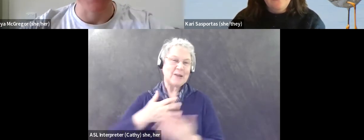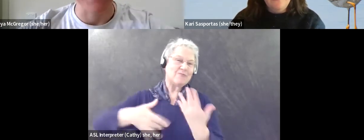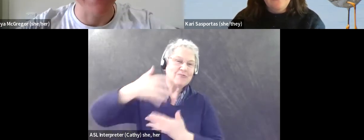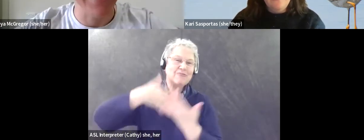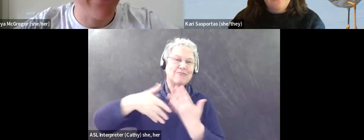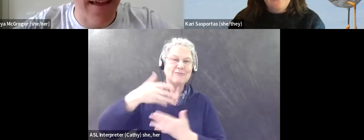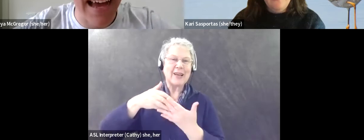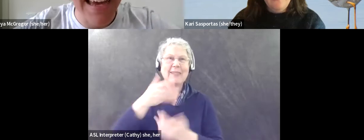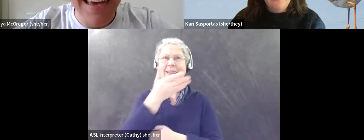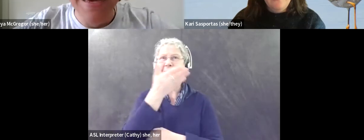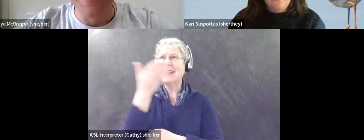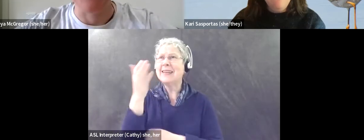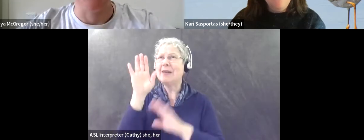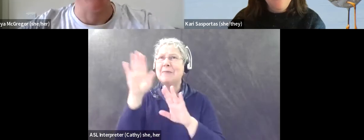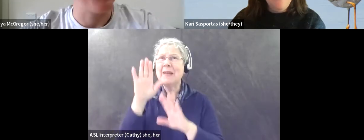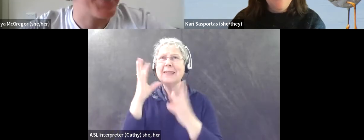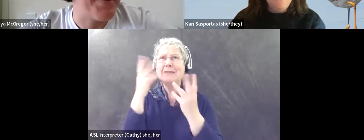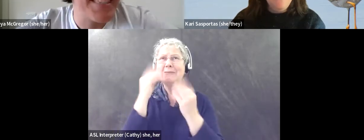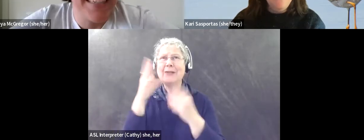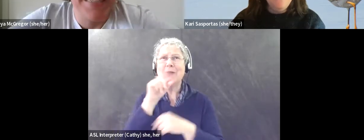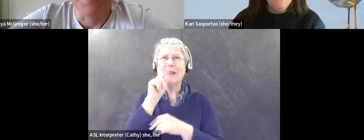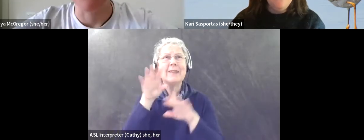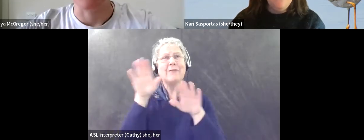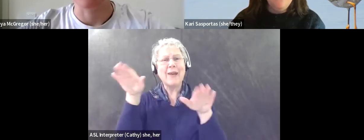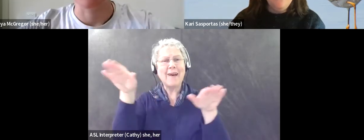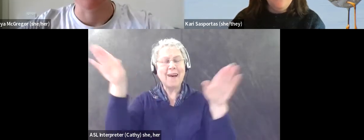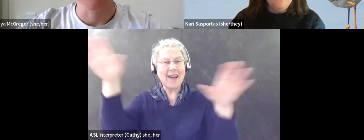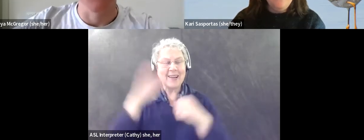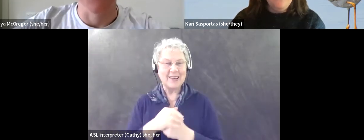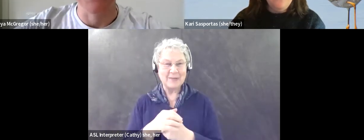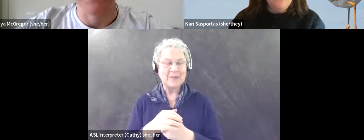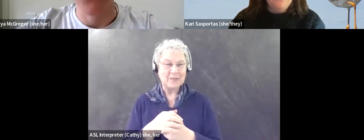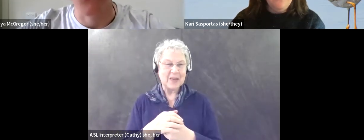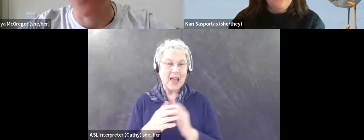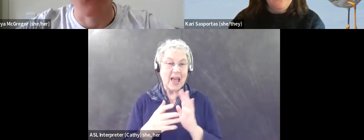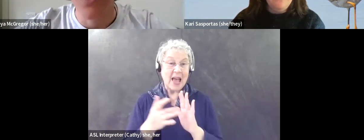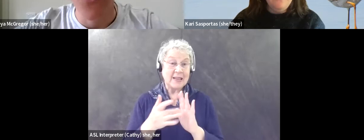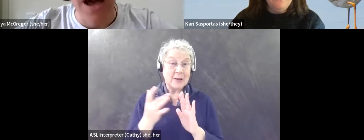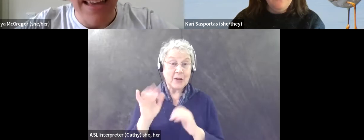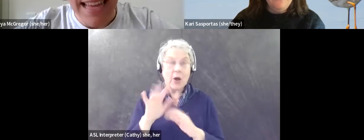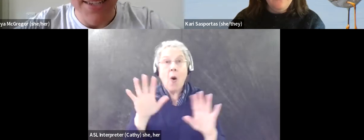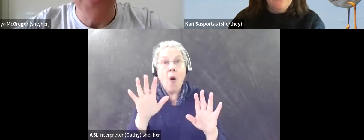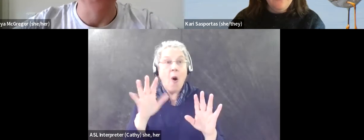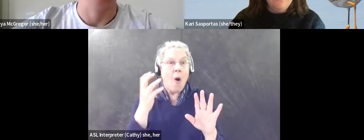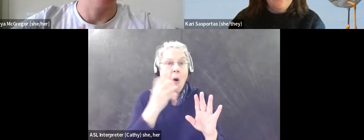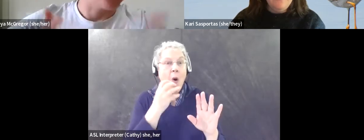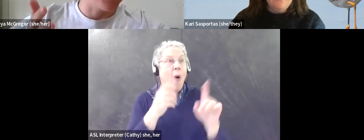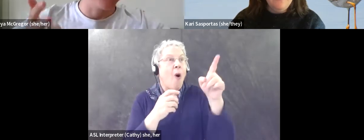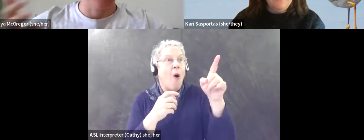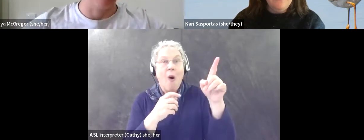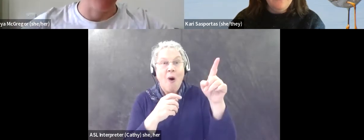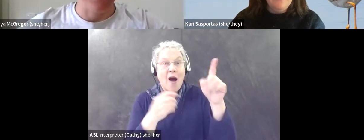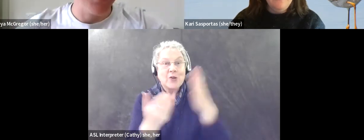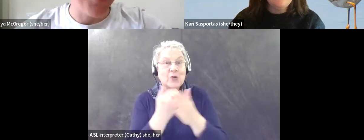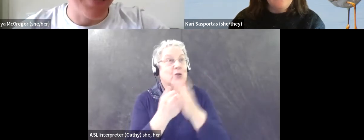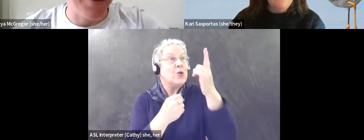these small things that fly. And sometimes it's more a bit like, oh, that's a new bird. I'm really